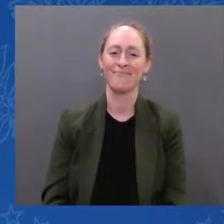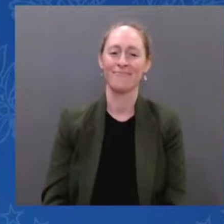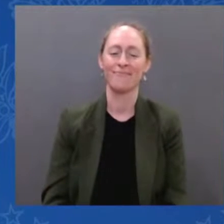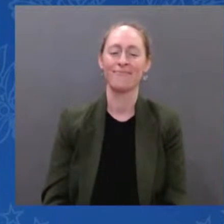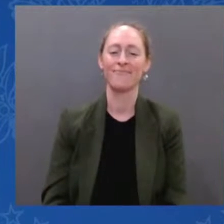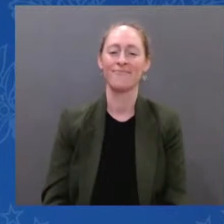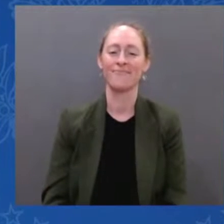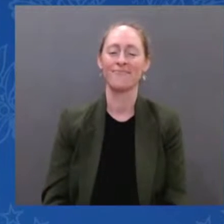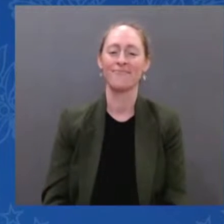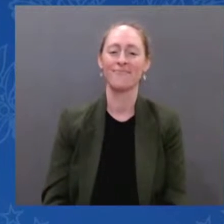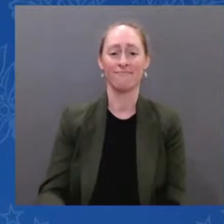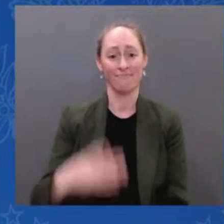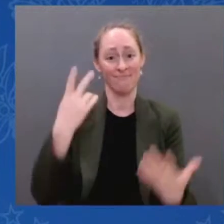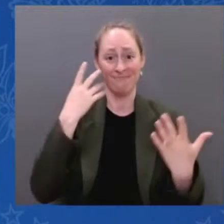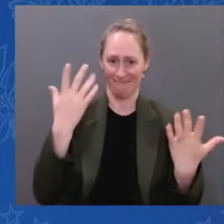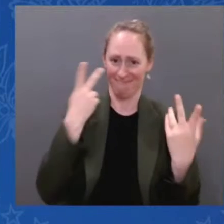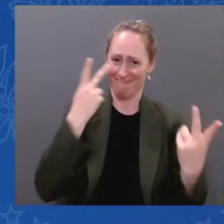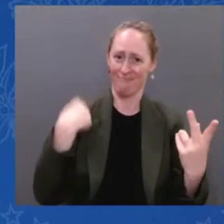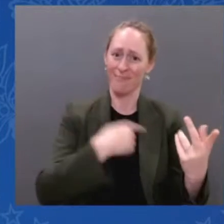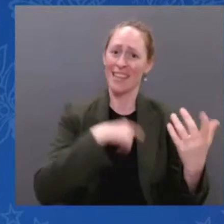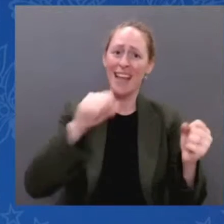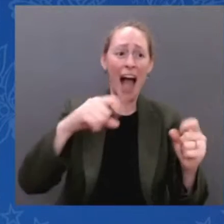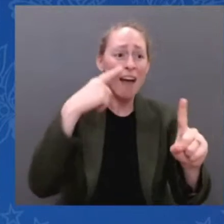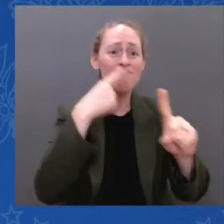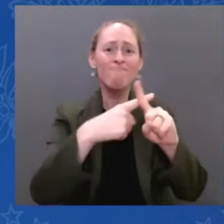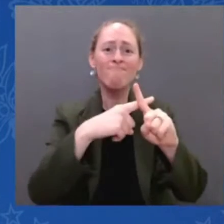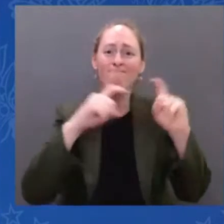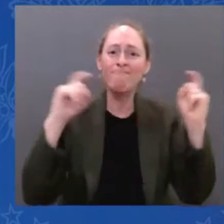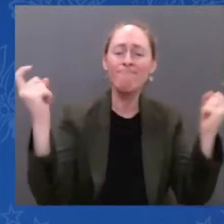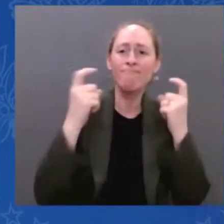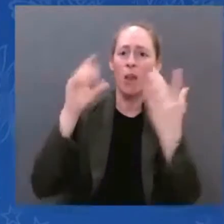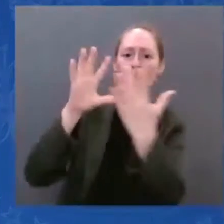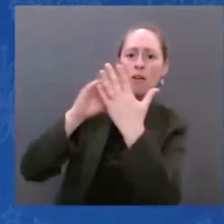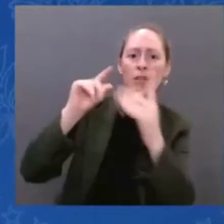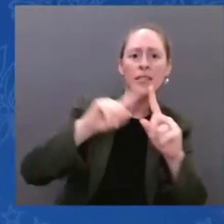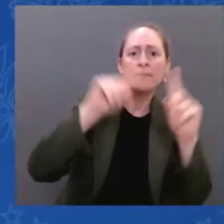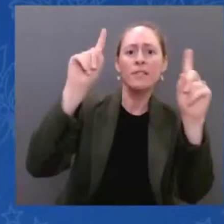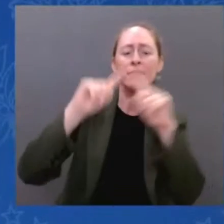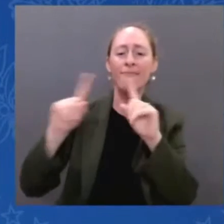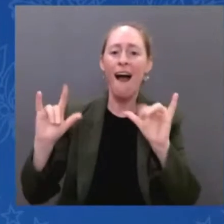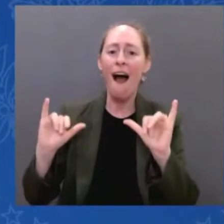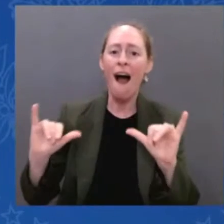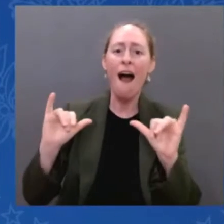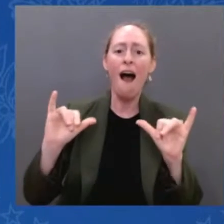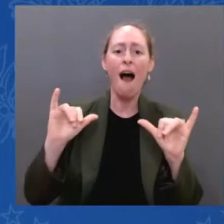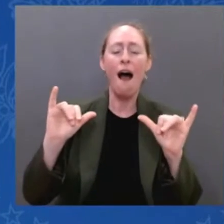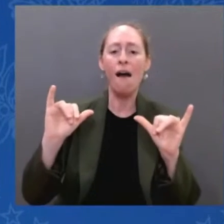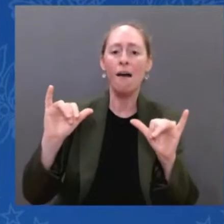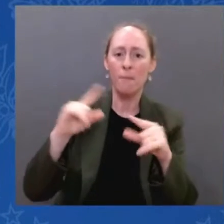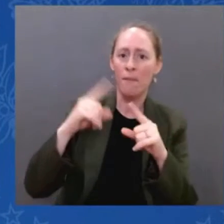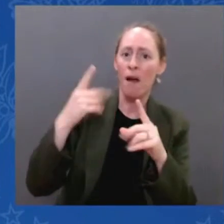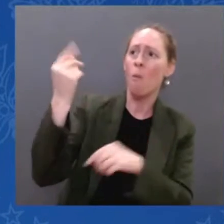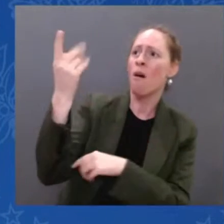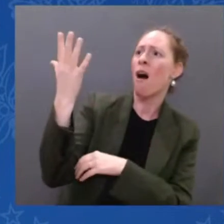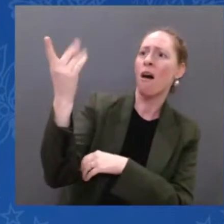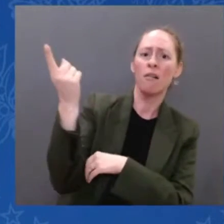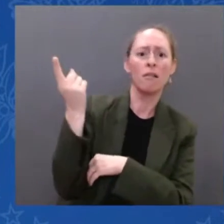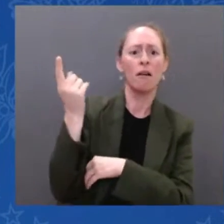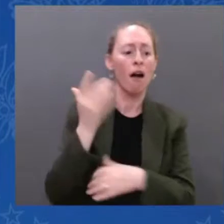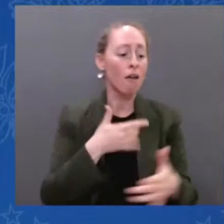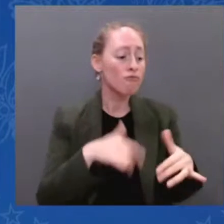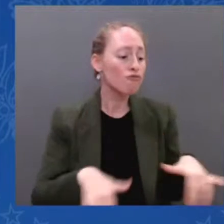distant places, but about our very own planet and climate, like NASA's Earth Systems Observatory that we launched last year.